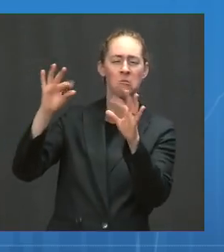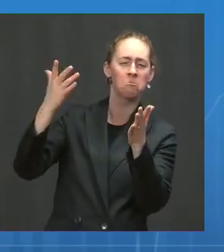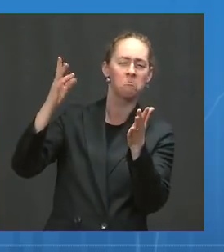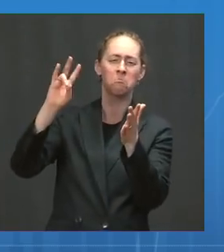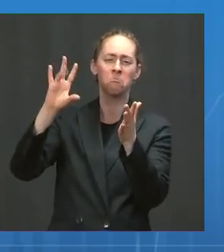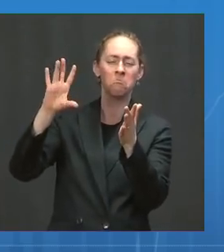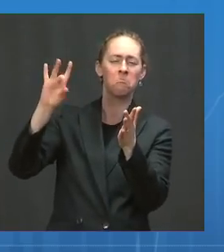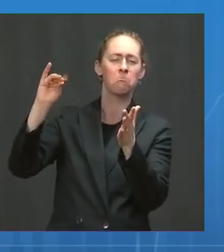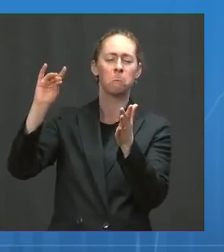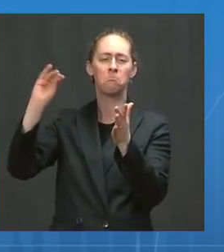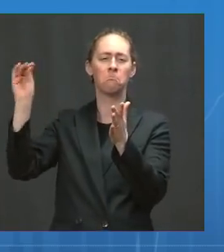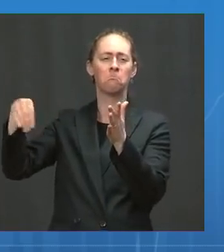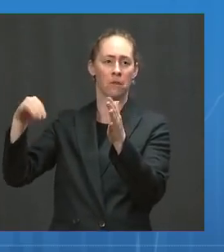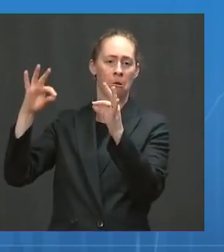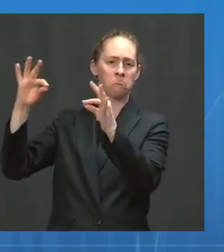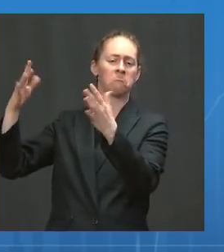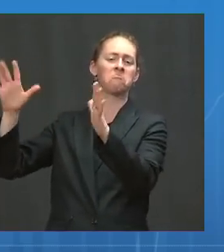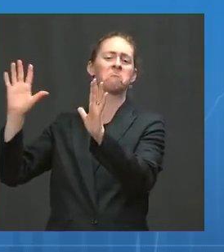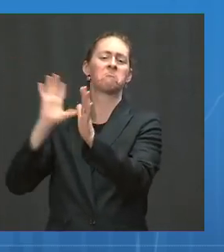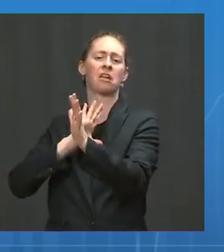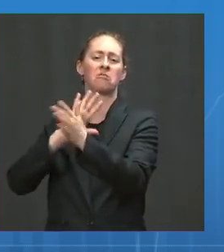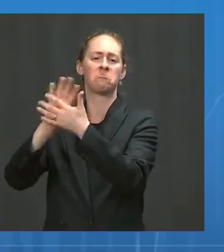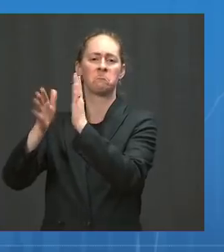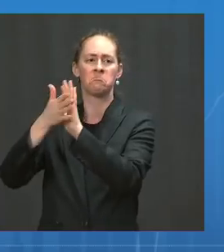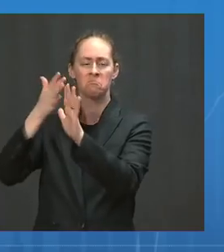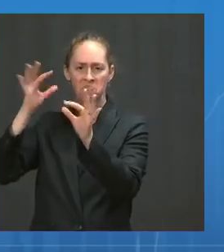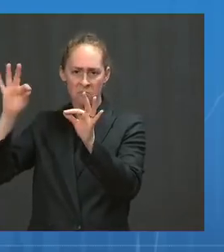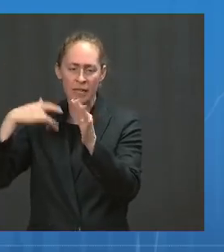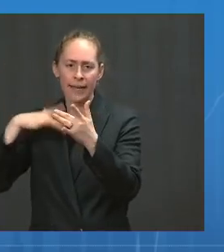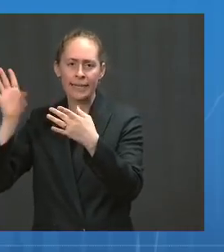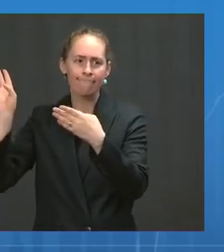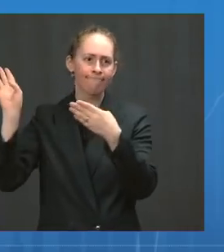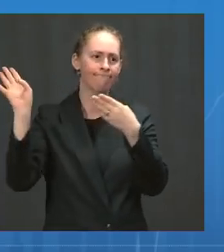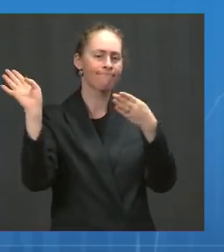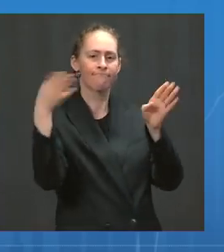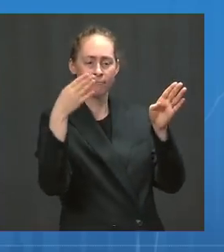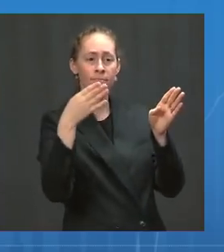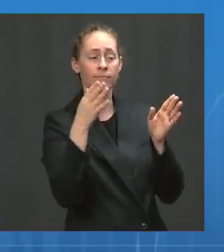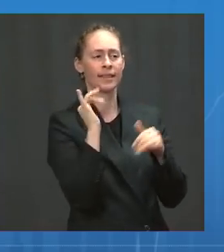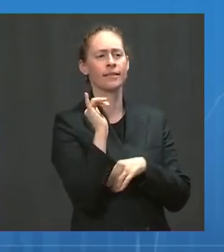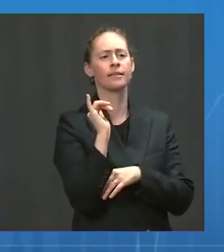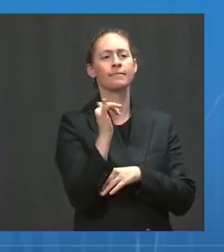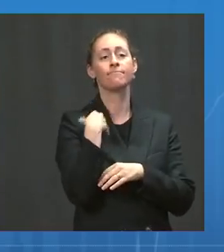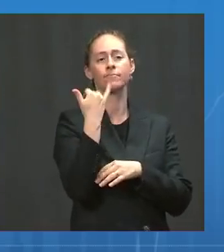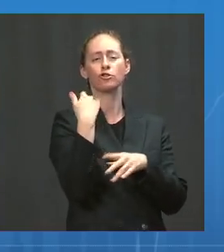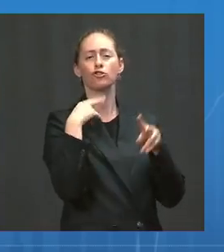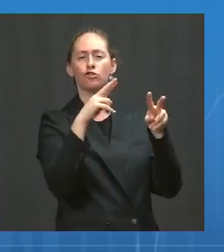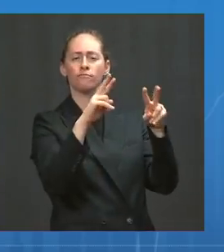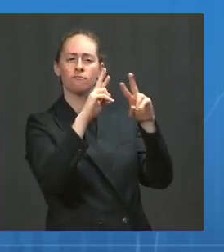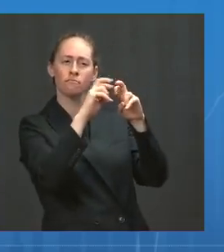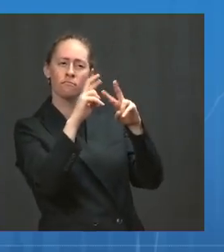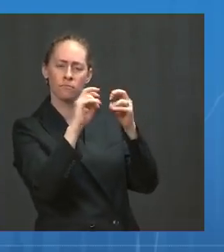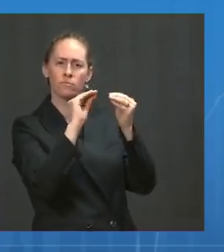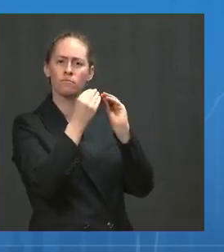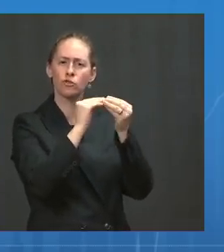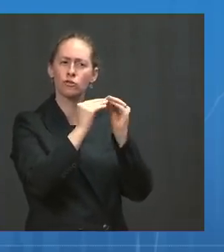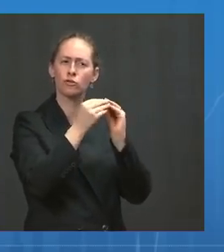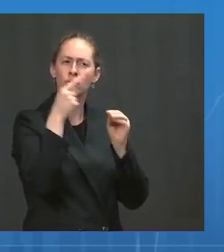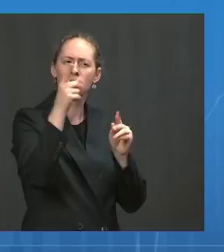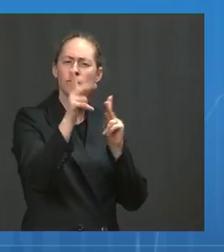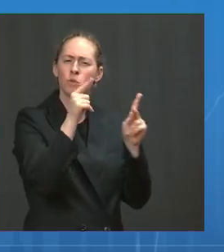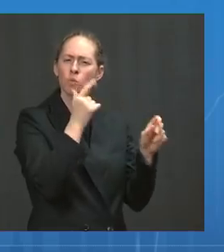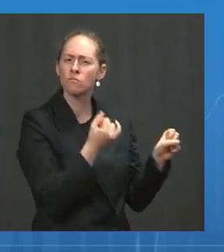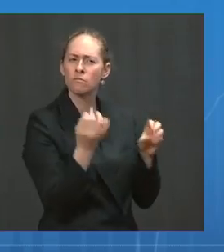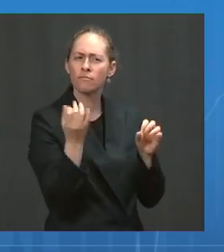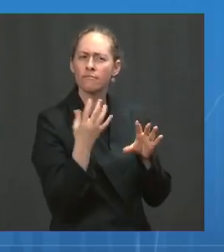are elderly greater than 65 are vaccinated, when you look at the relative number of people who get hospitalized, clearly we're